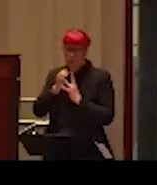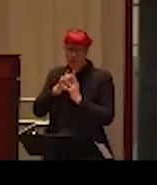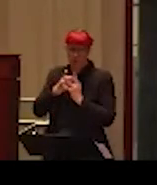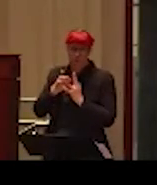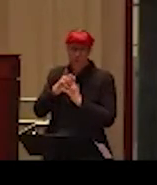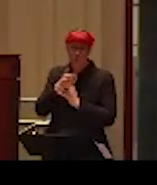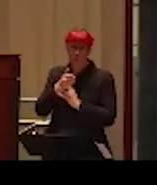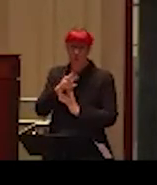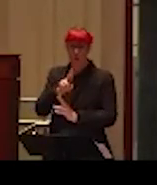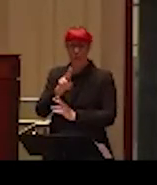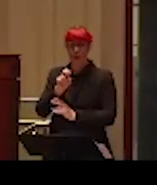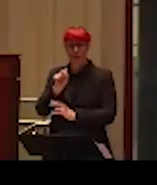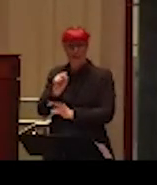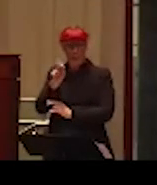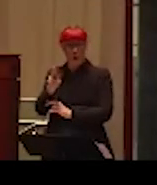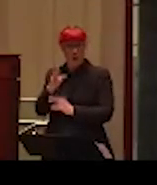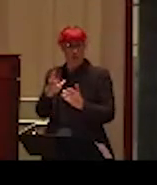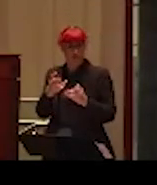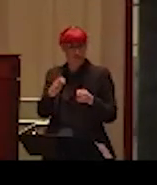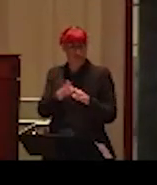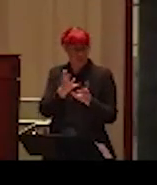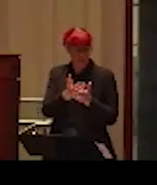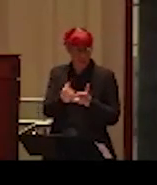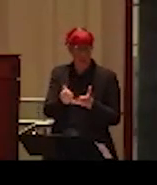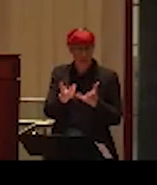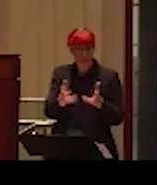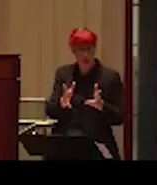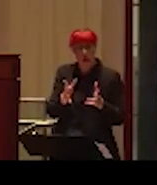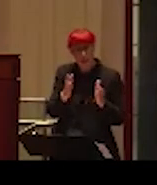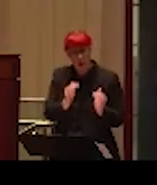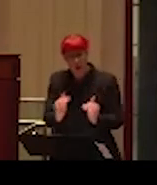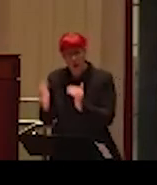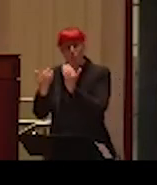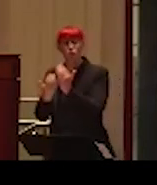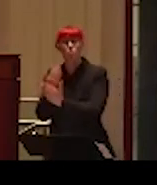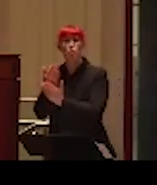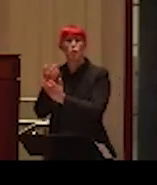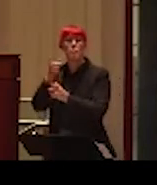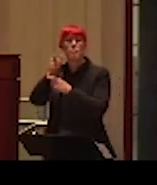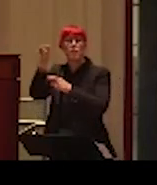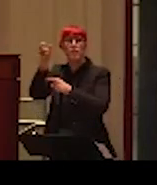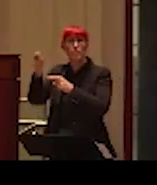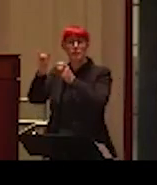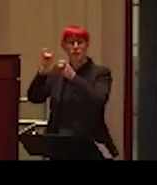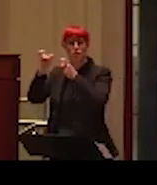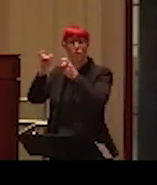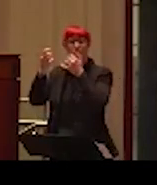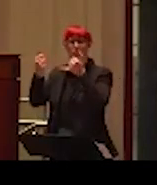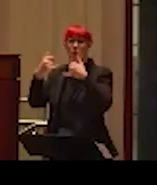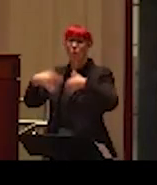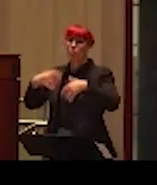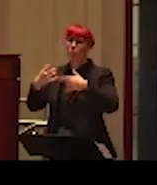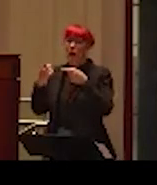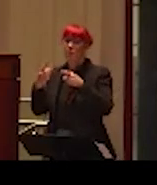Soviet era, and the rise of the new authoritarian regime, which right now has led to a devastating war in